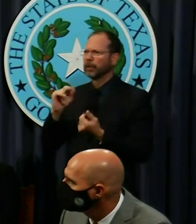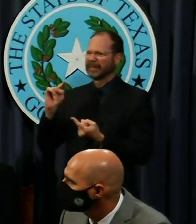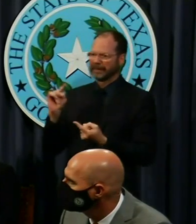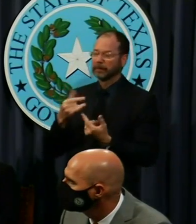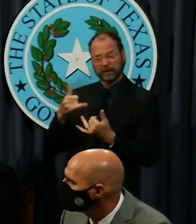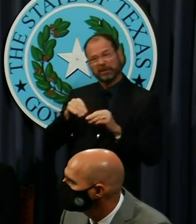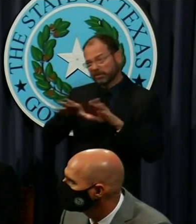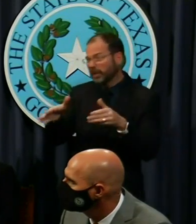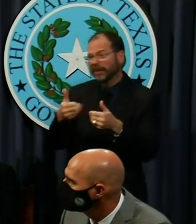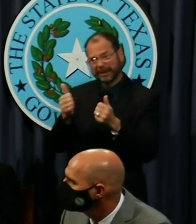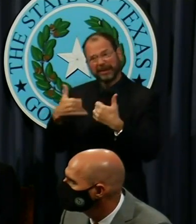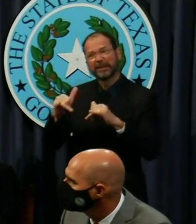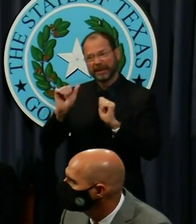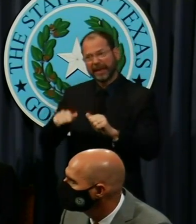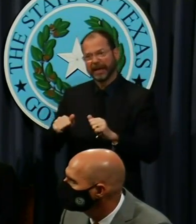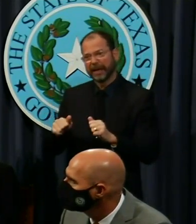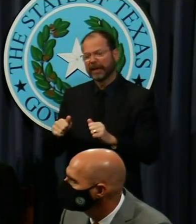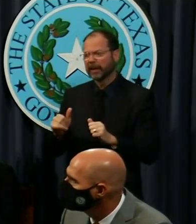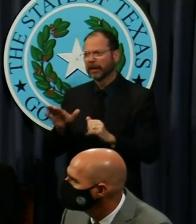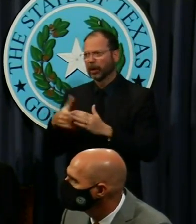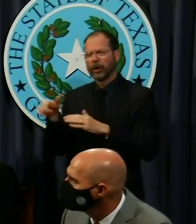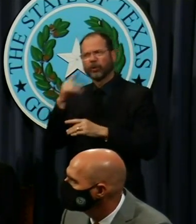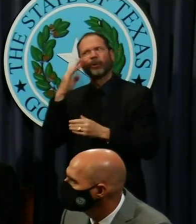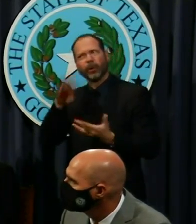contagious, is not spreading as it once was.